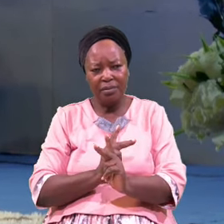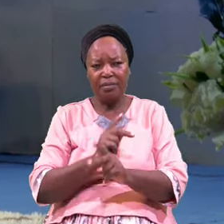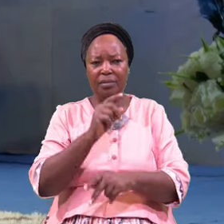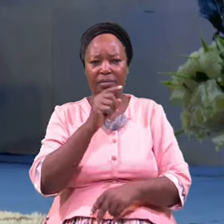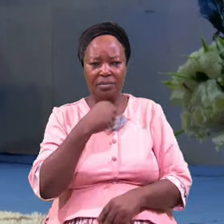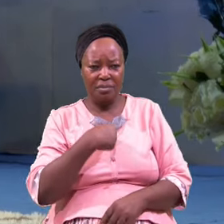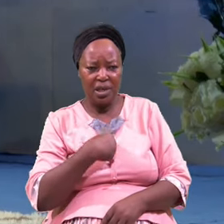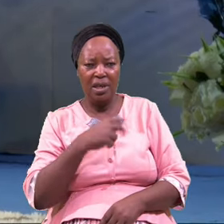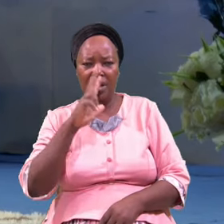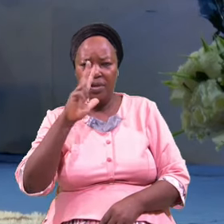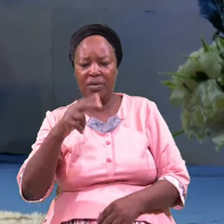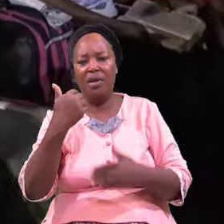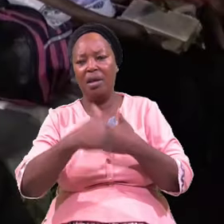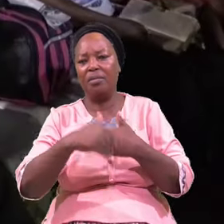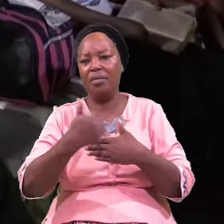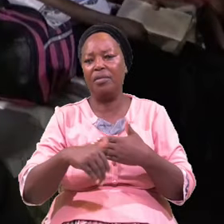Three Loaves